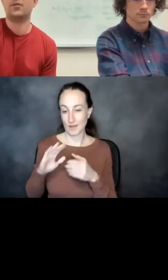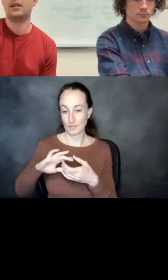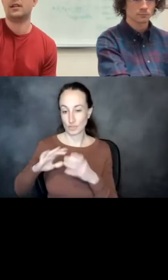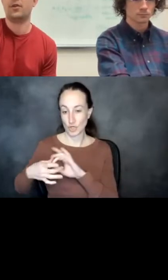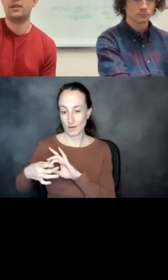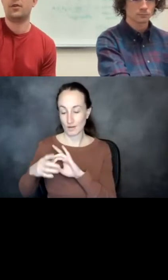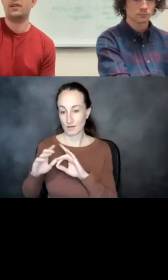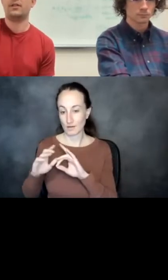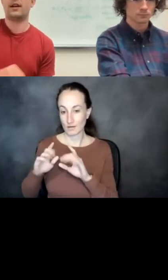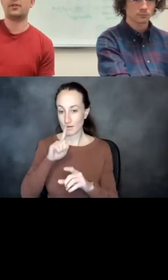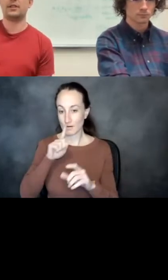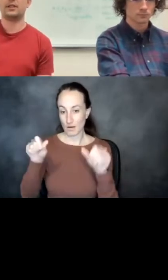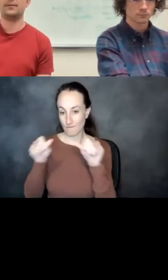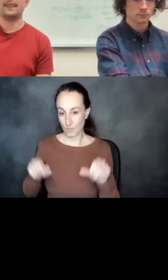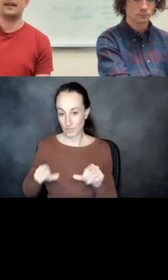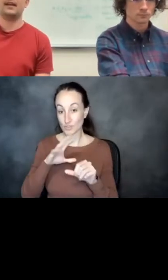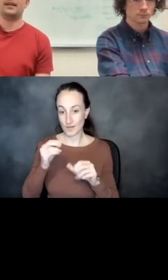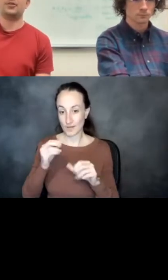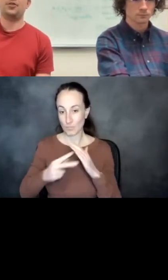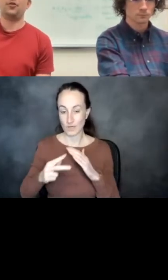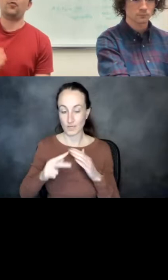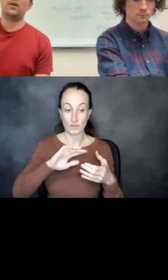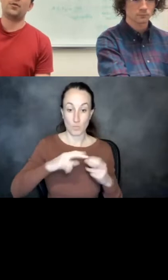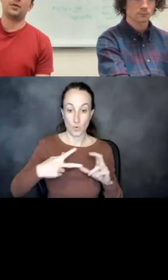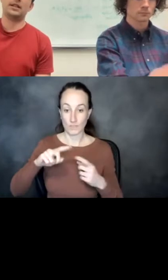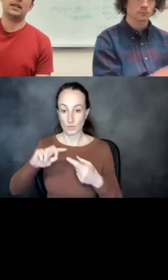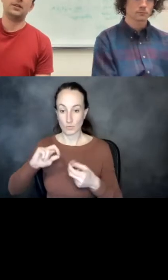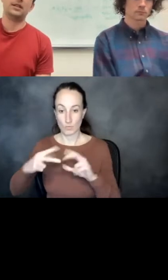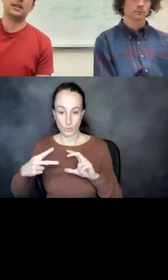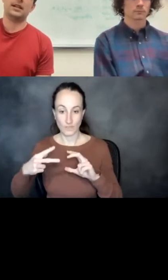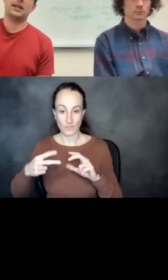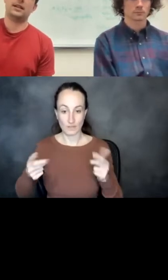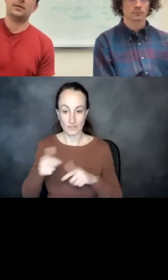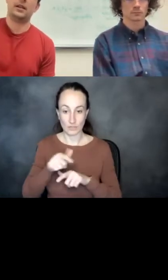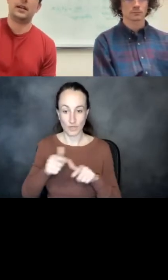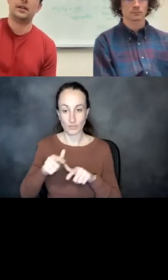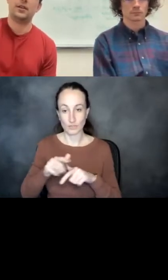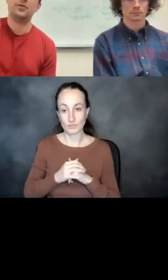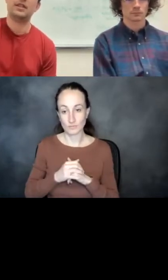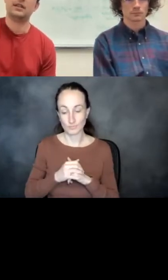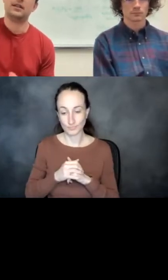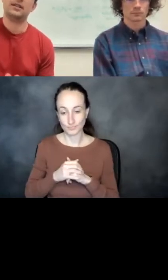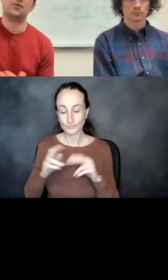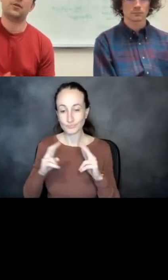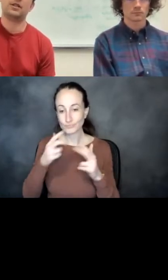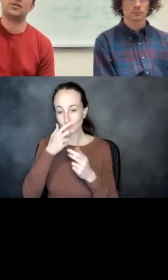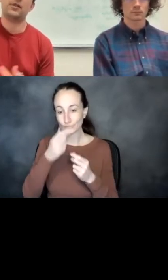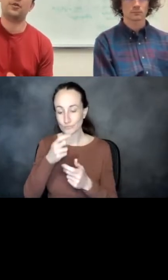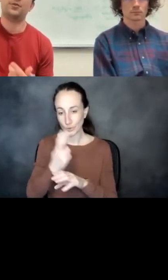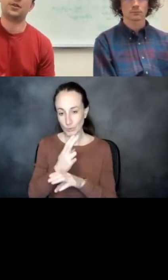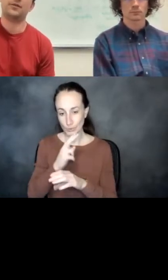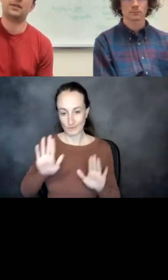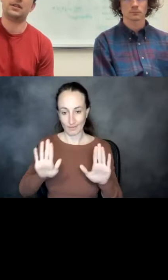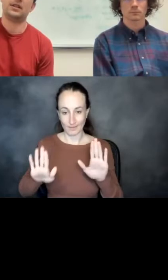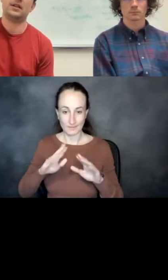and predicting protein-protein interactions. And so we were really interested in using these networks to